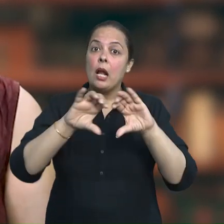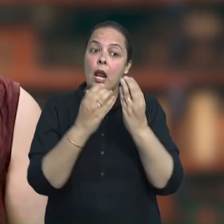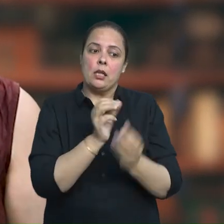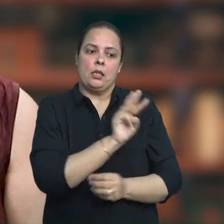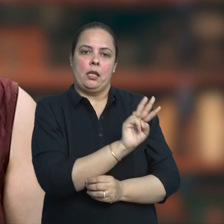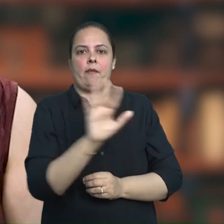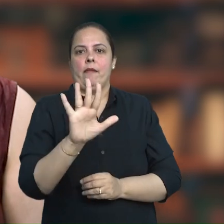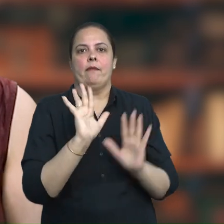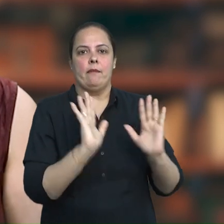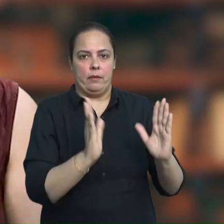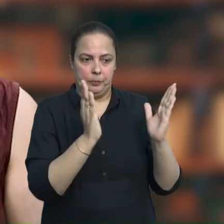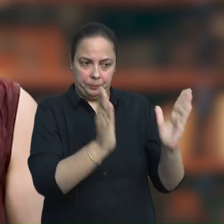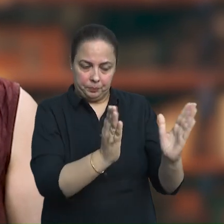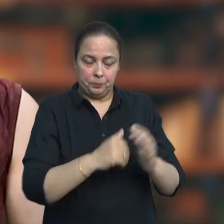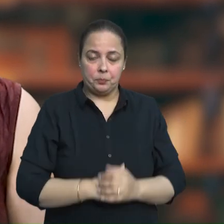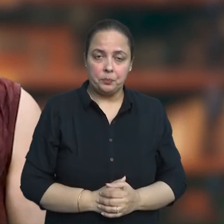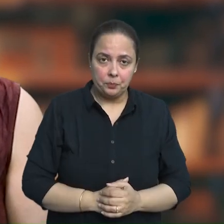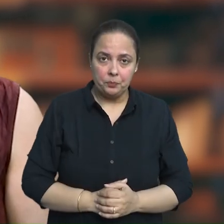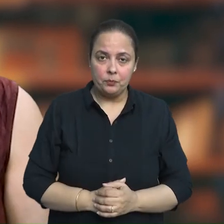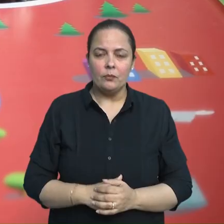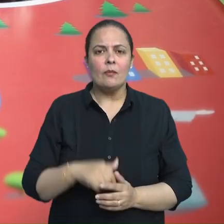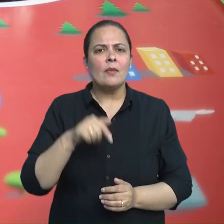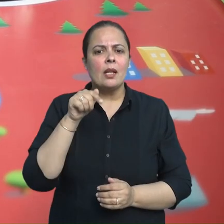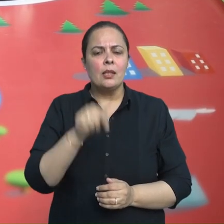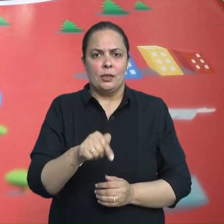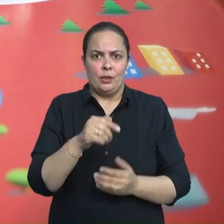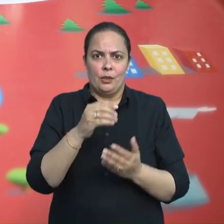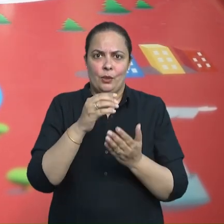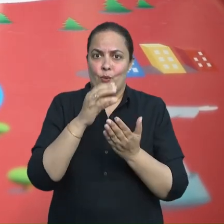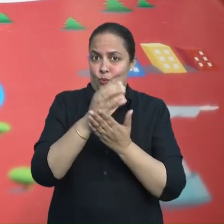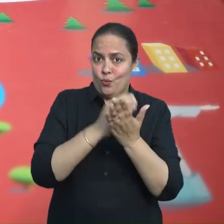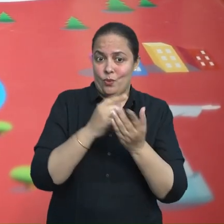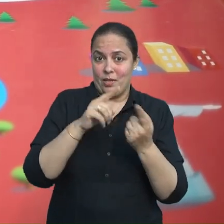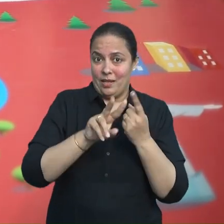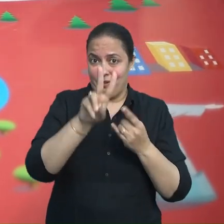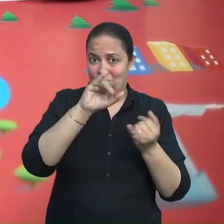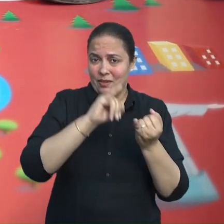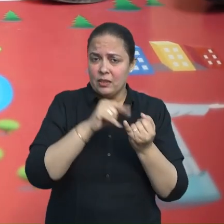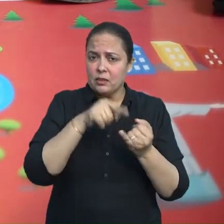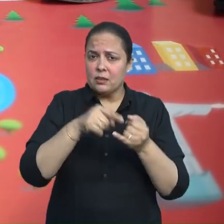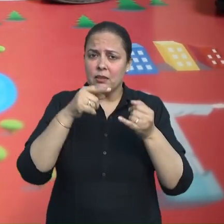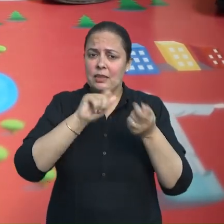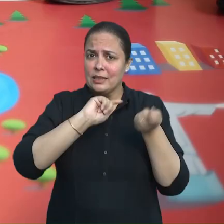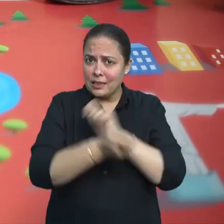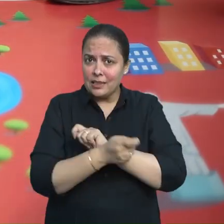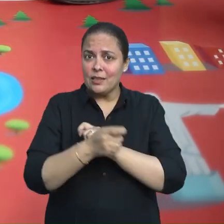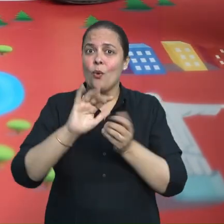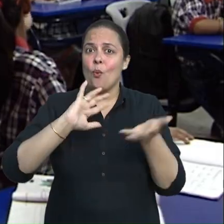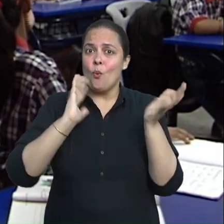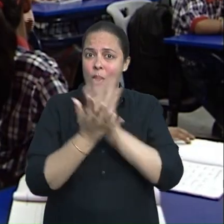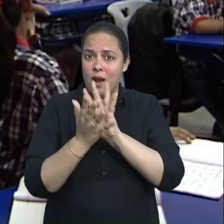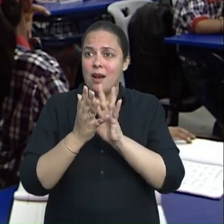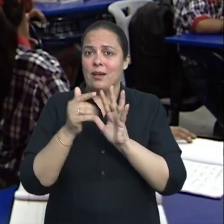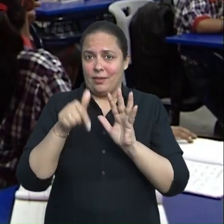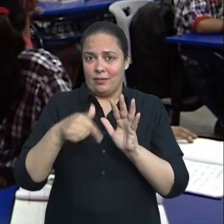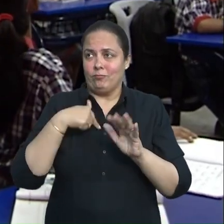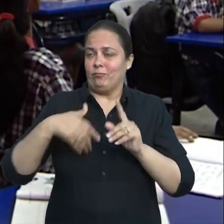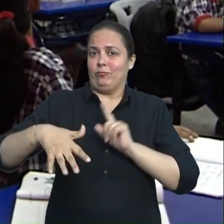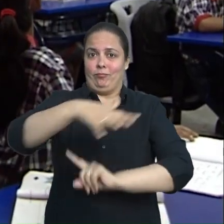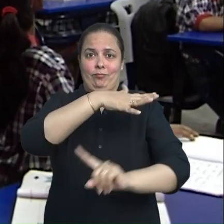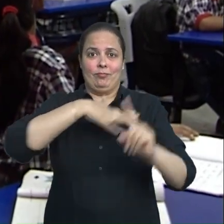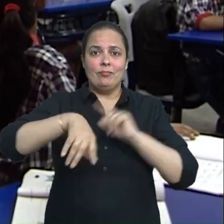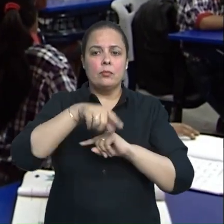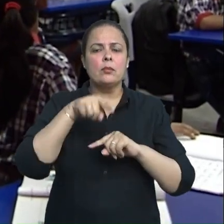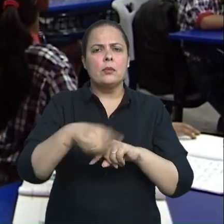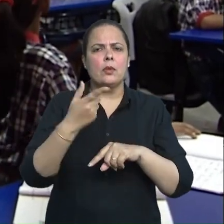of the desired competencies of this area through experiential learning among children. Further,